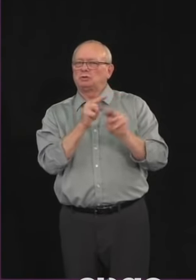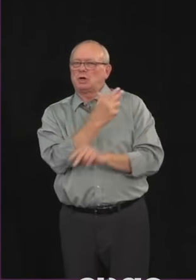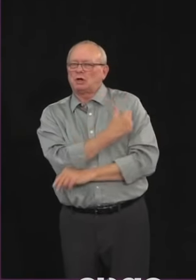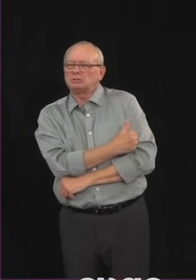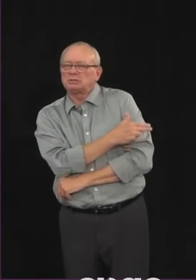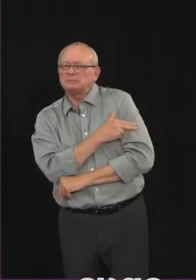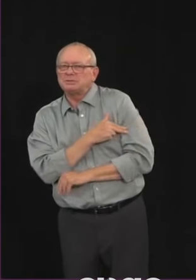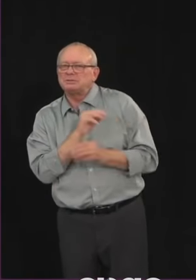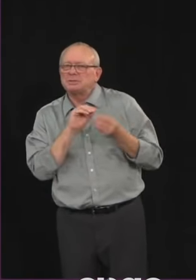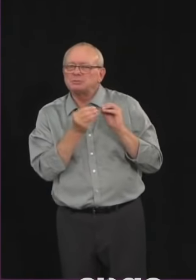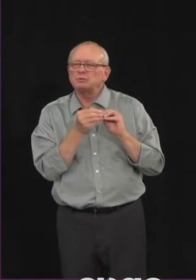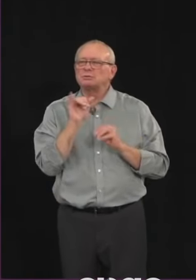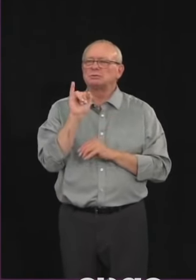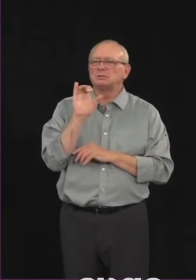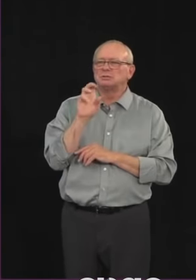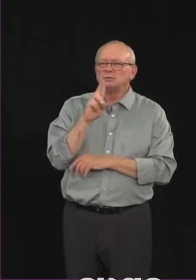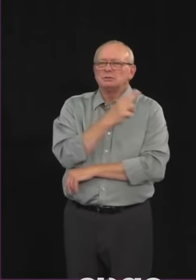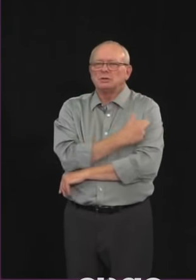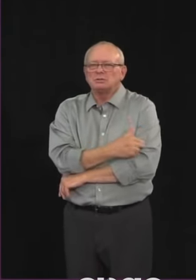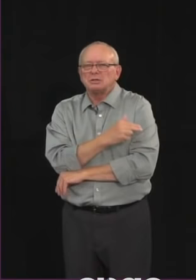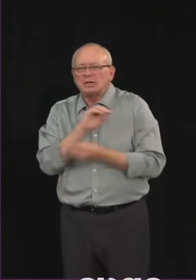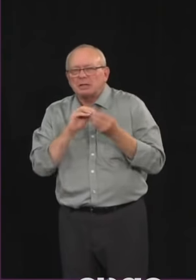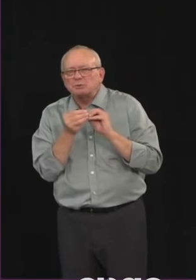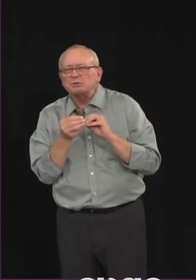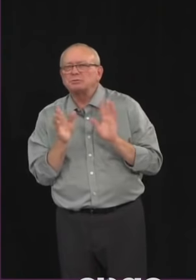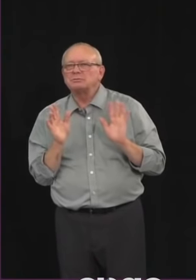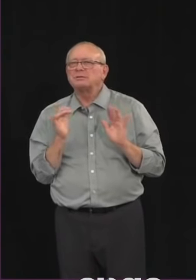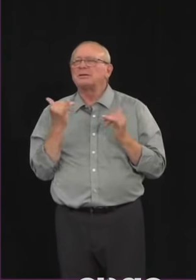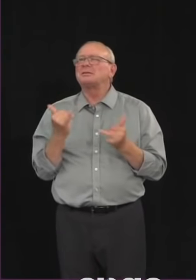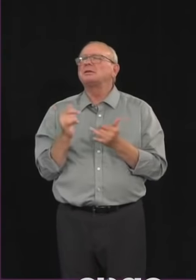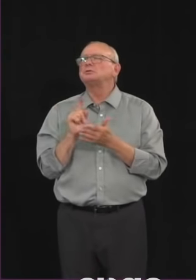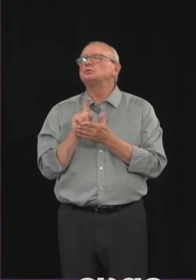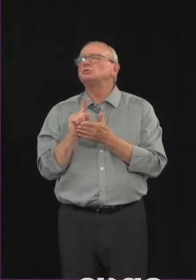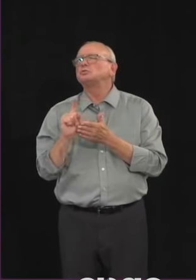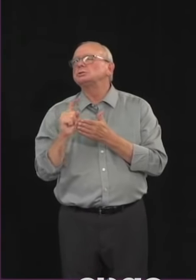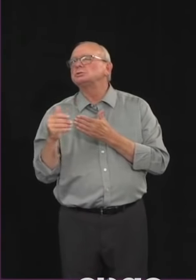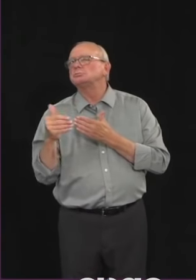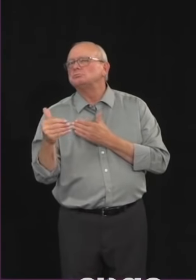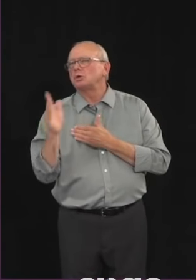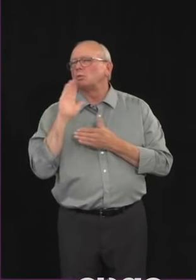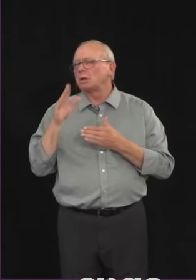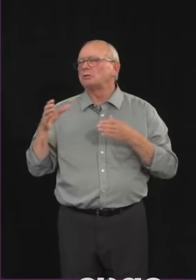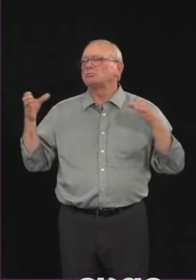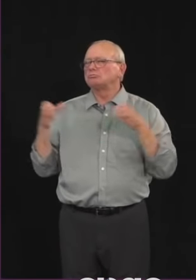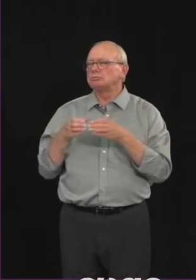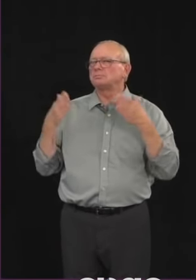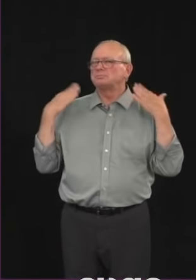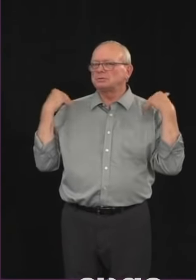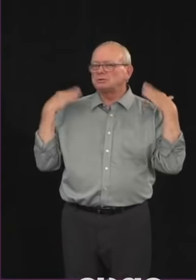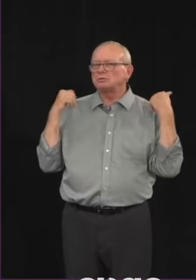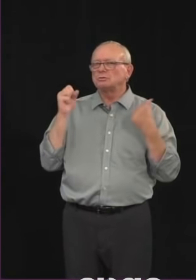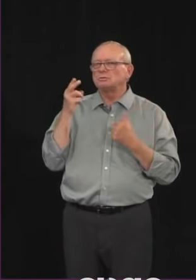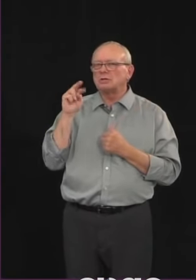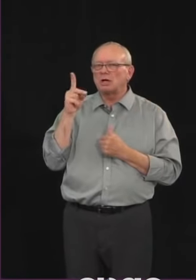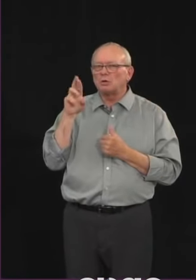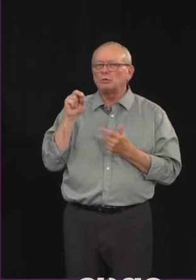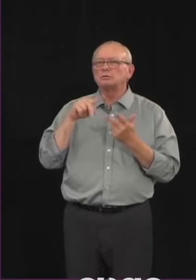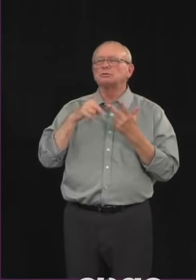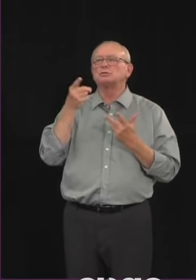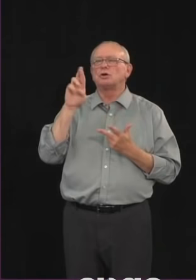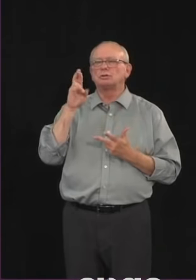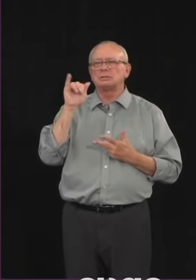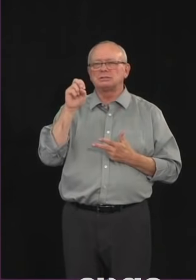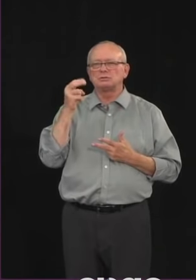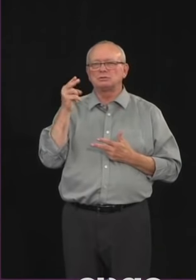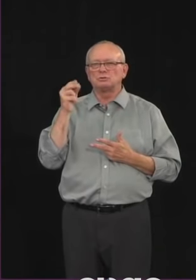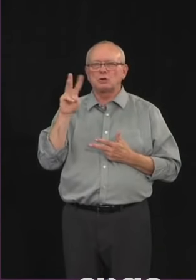later this week to discuss where we are at. But let me just say with the most recent data that Dr. Hinshaw, uh, reported,